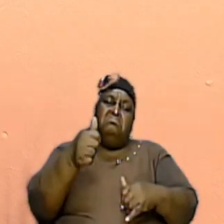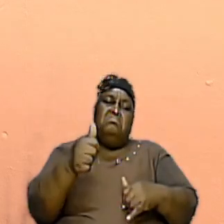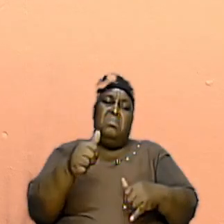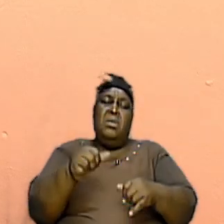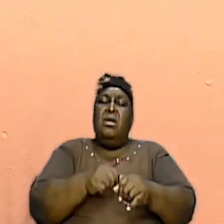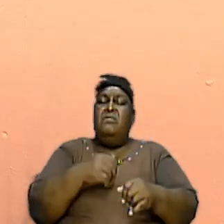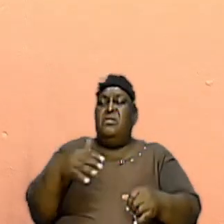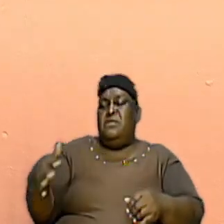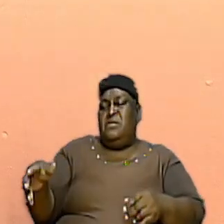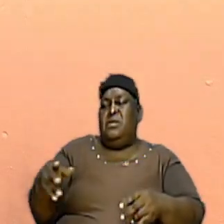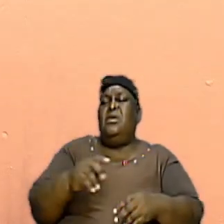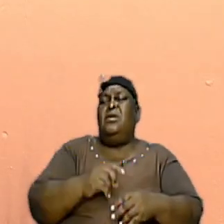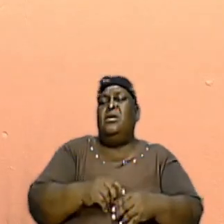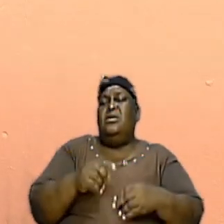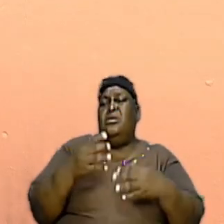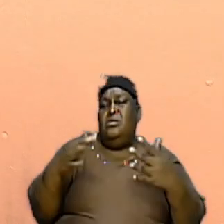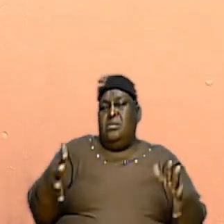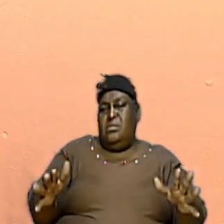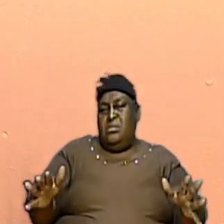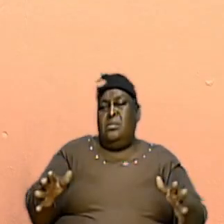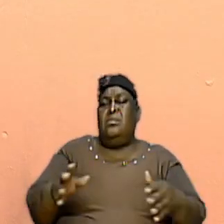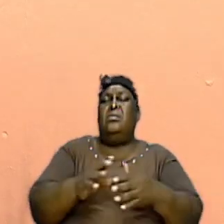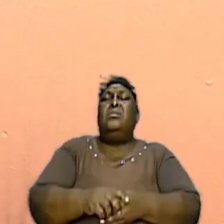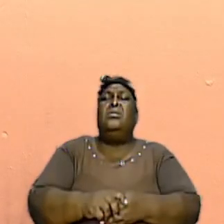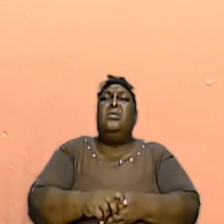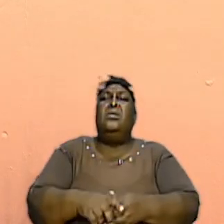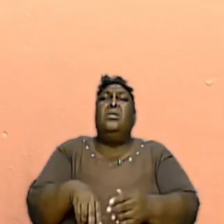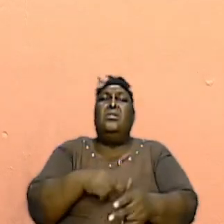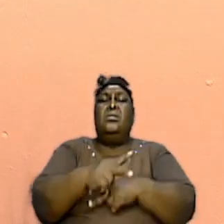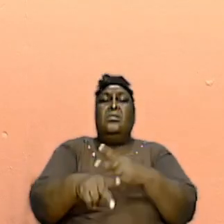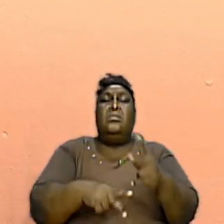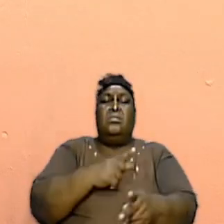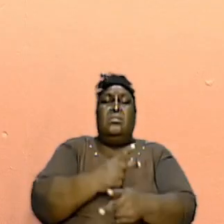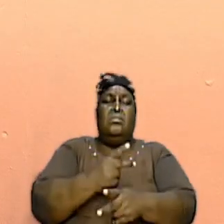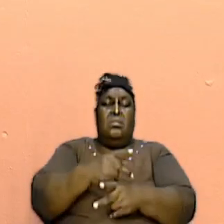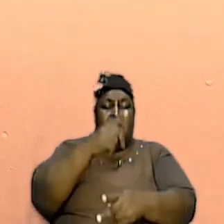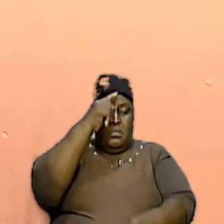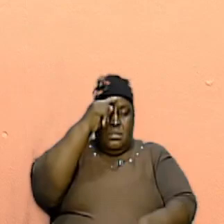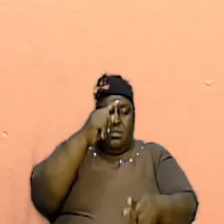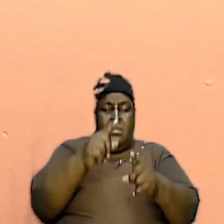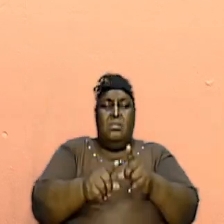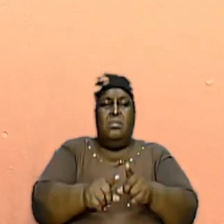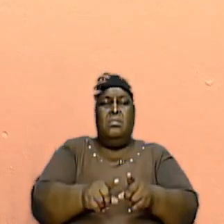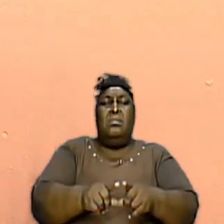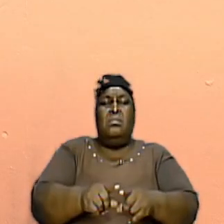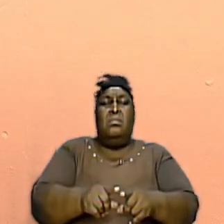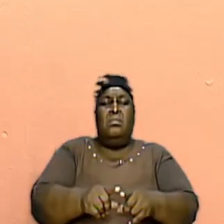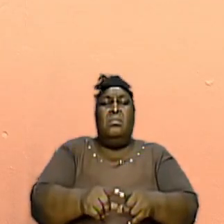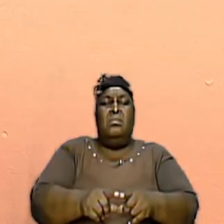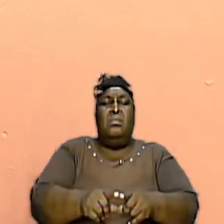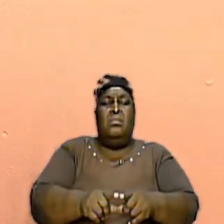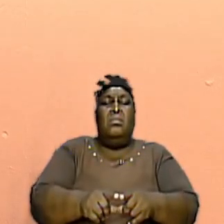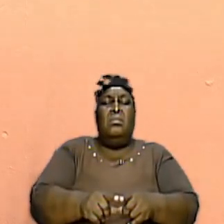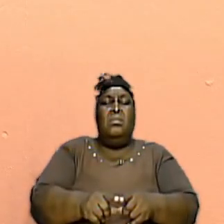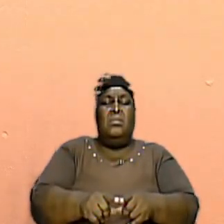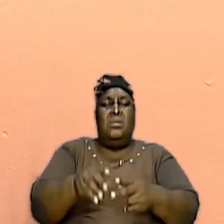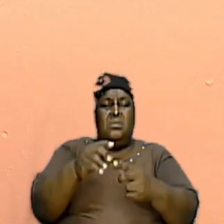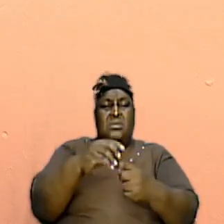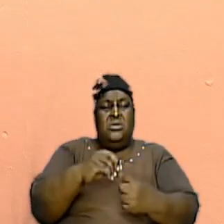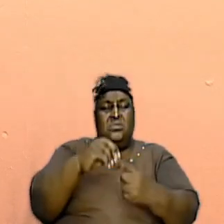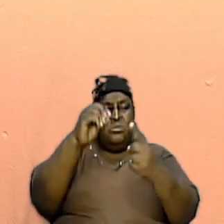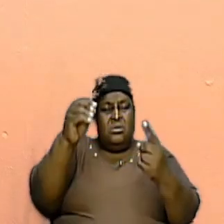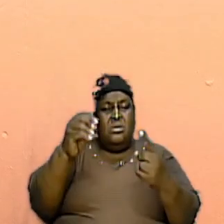it was done with a kind of precision, a kind of meticulousness, because